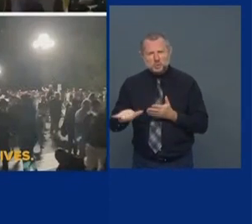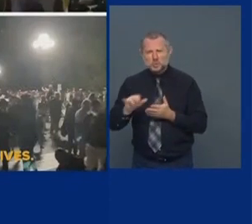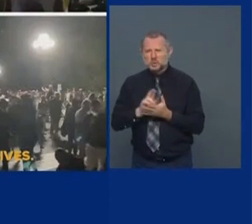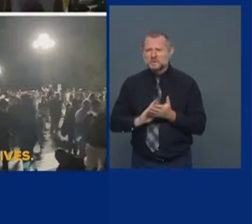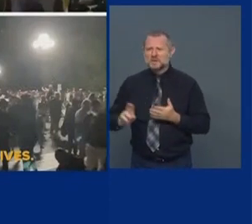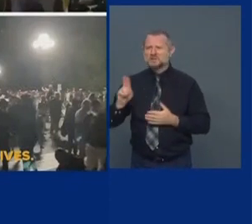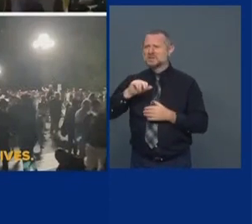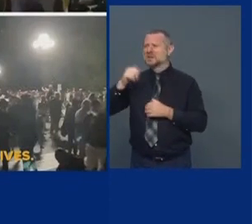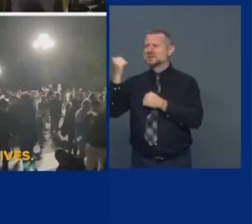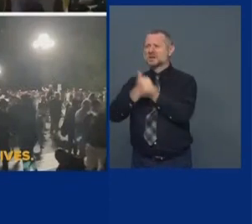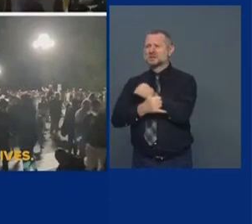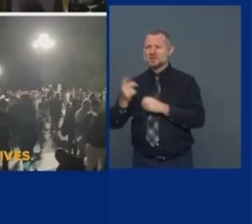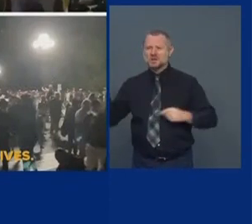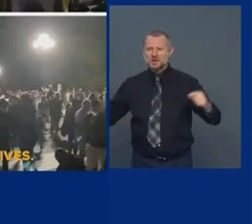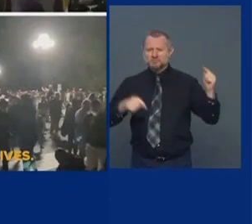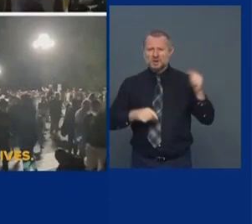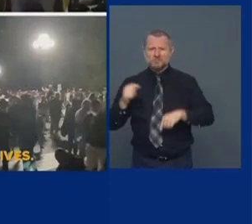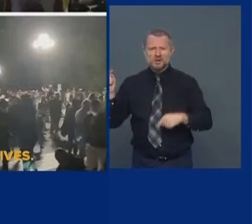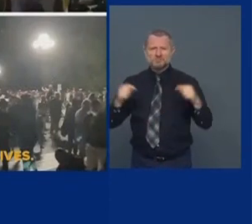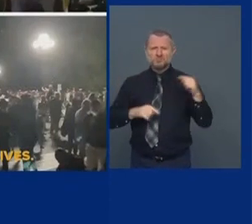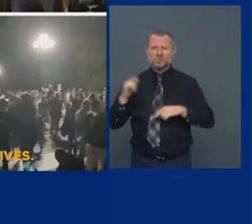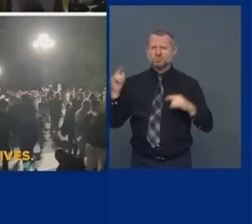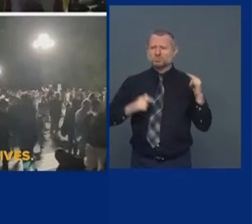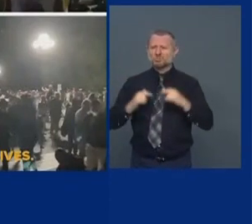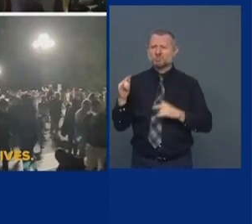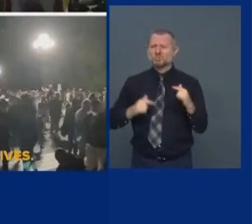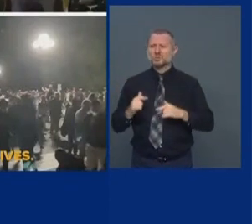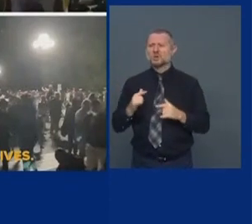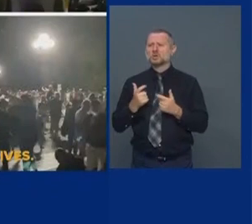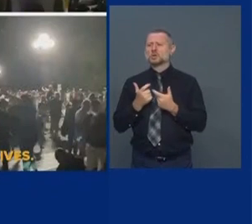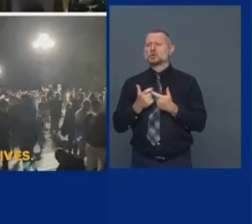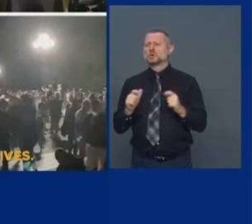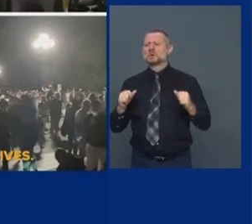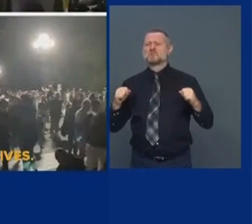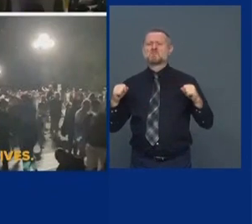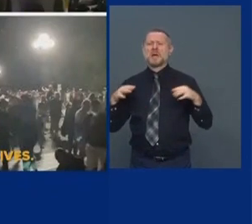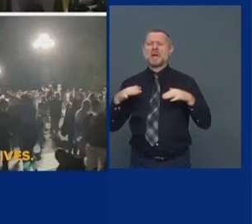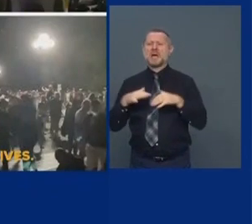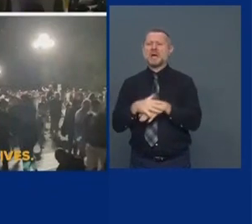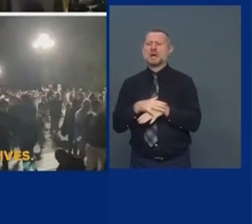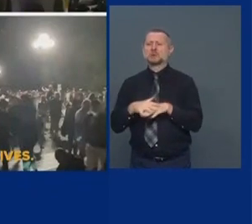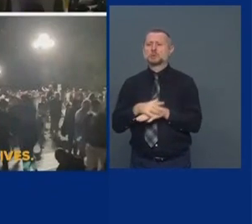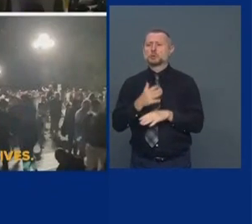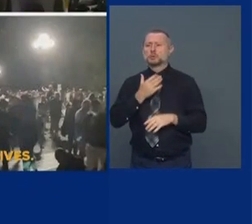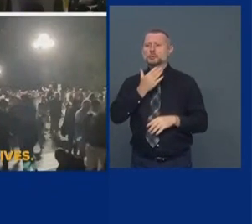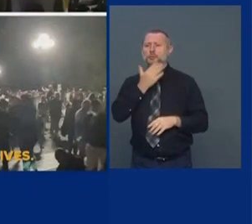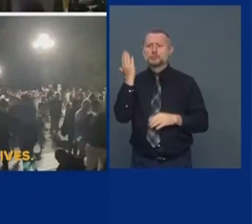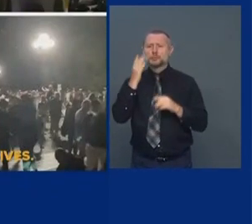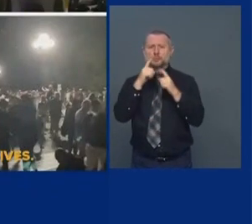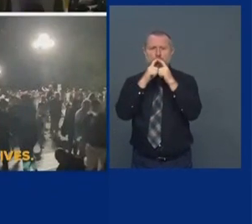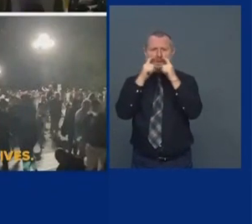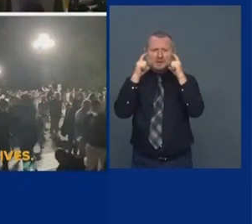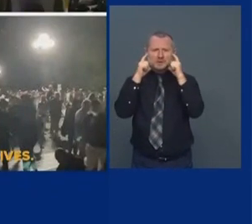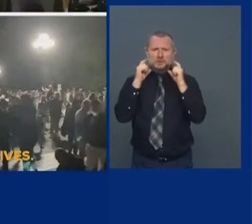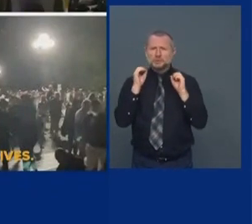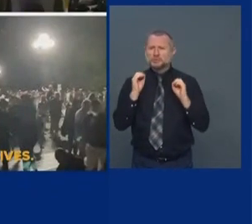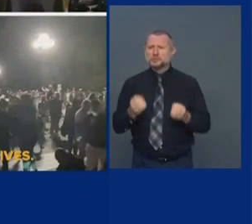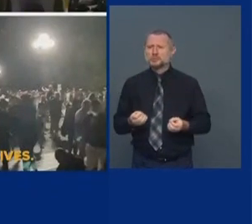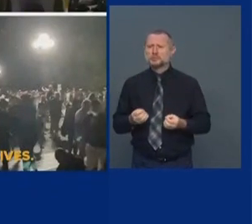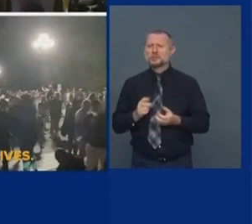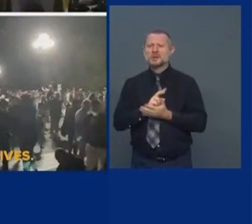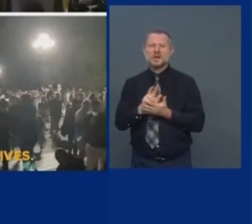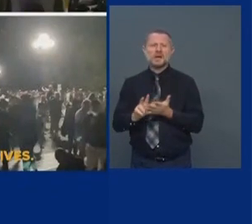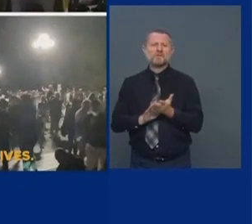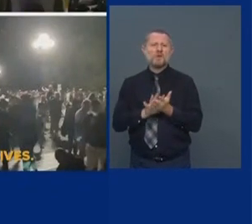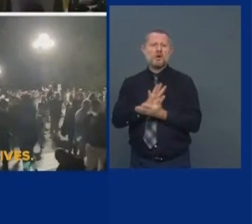countries. You have a large gathering, many people without masks. went on for hours. What